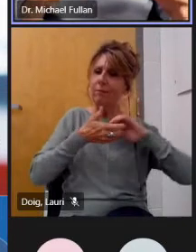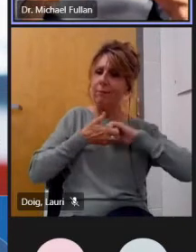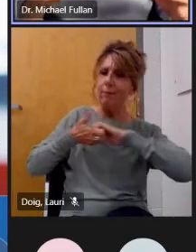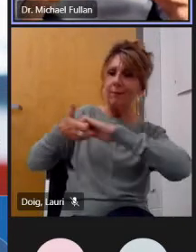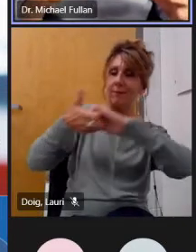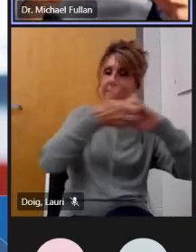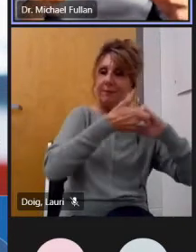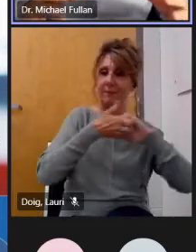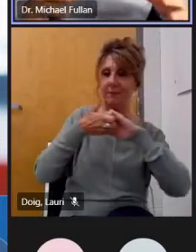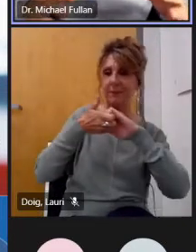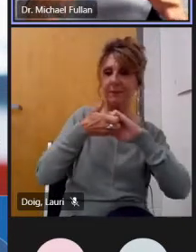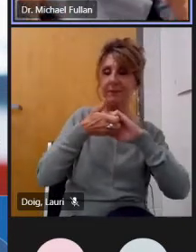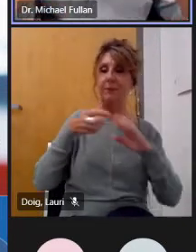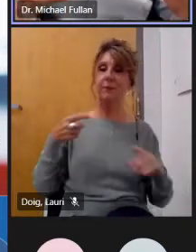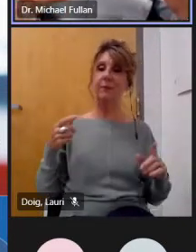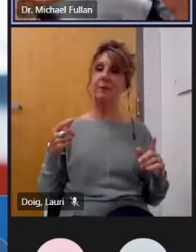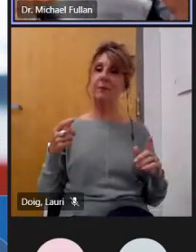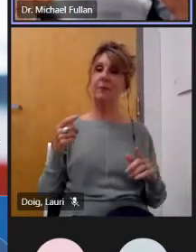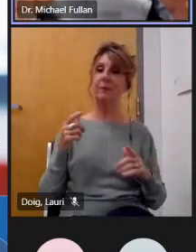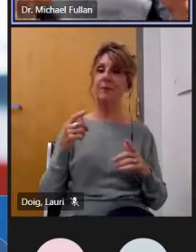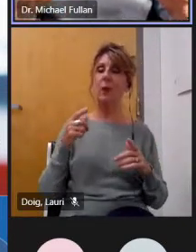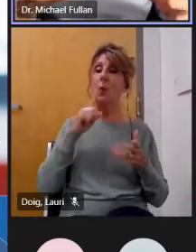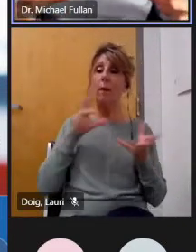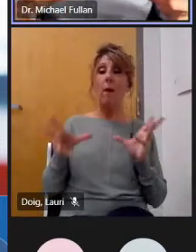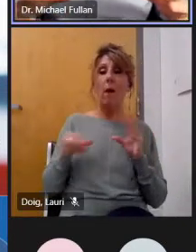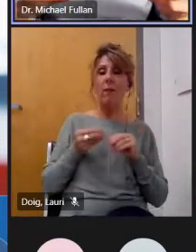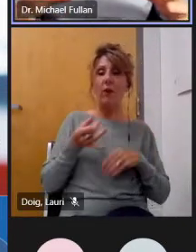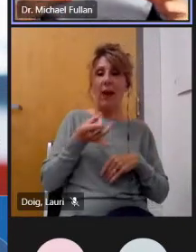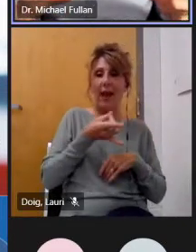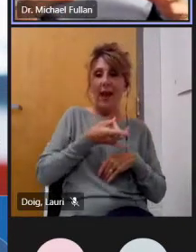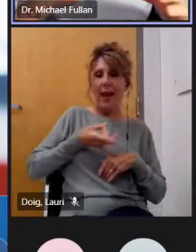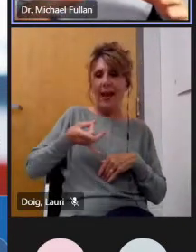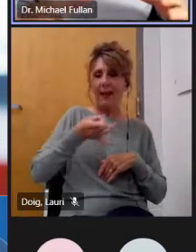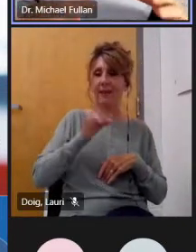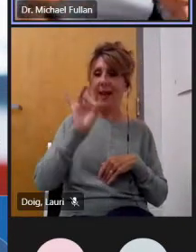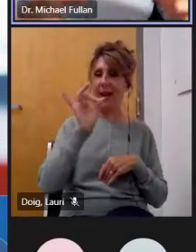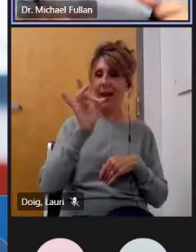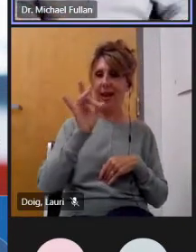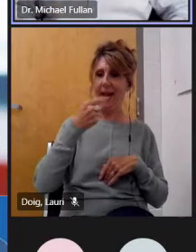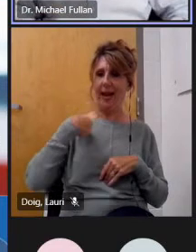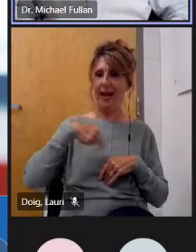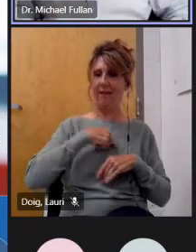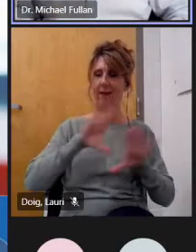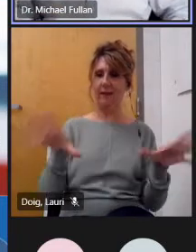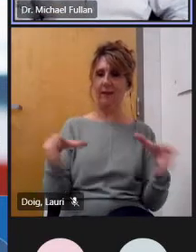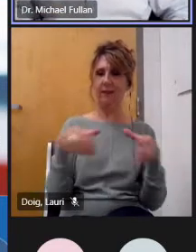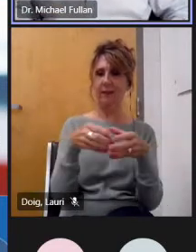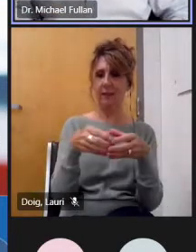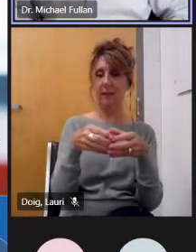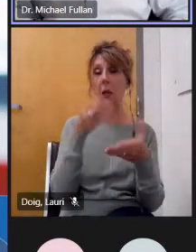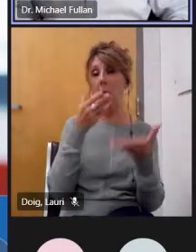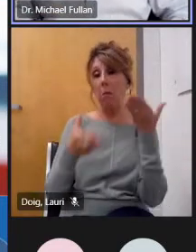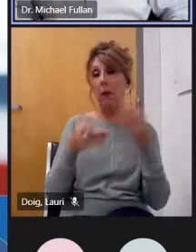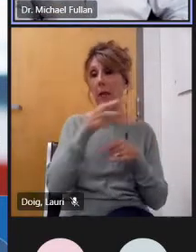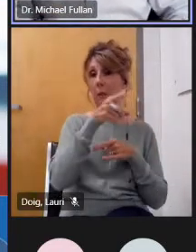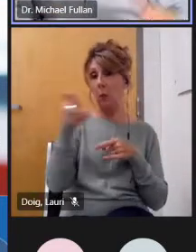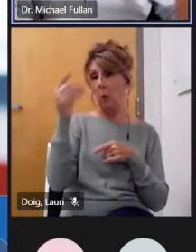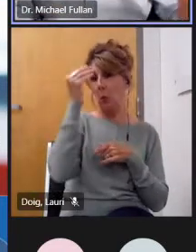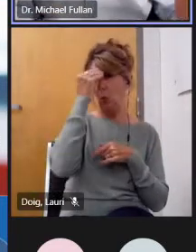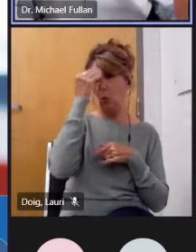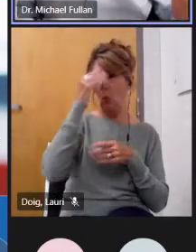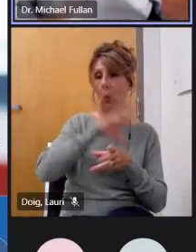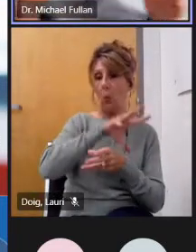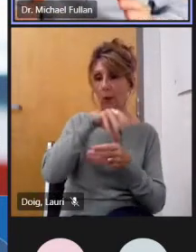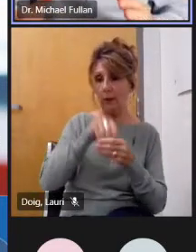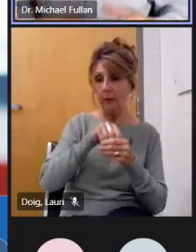the who is but it's about eight of us uh you will know some of you will know them and some of you will know all of them perhaps uh but